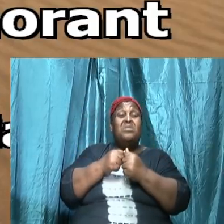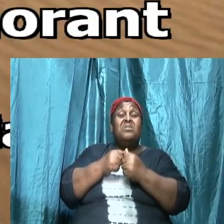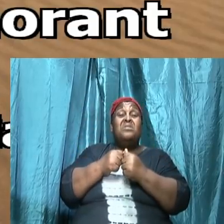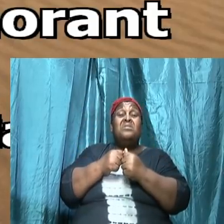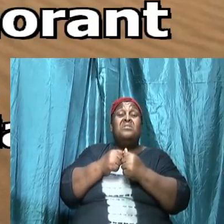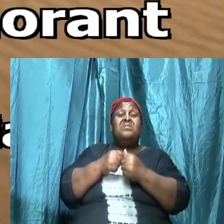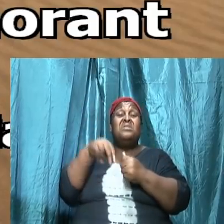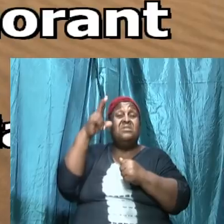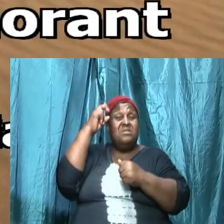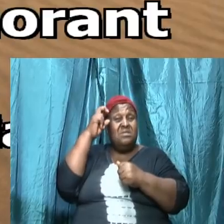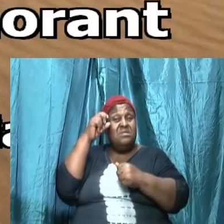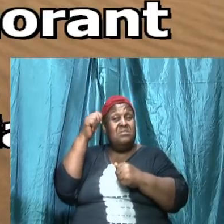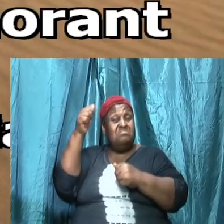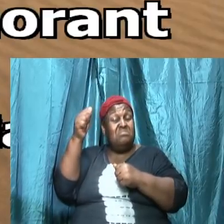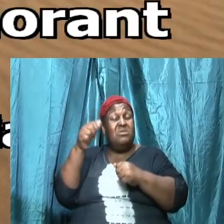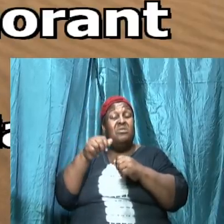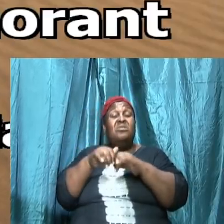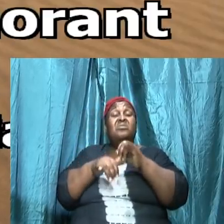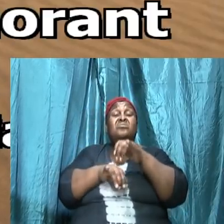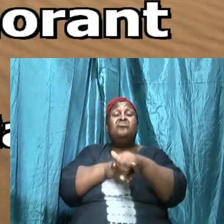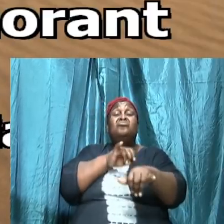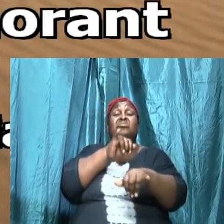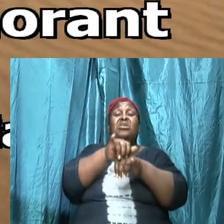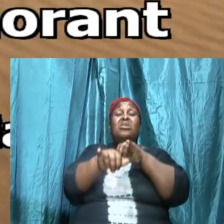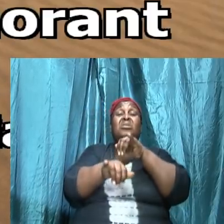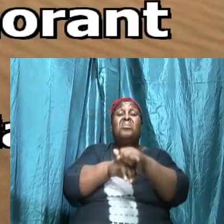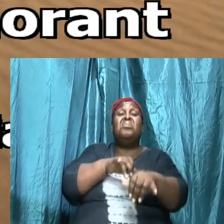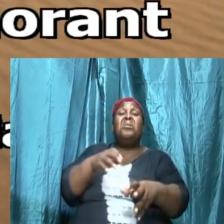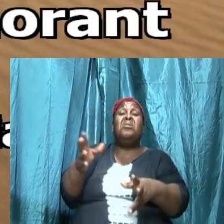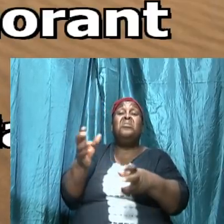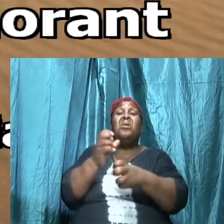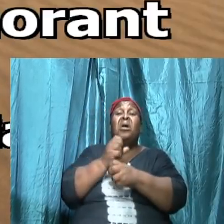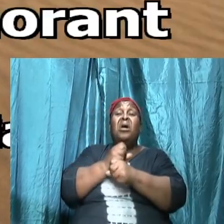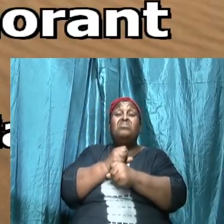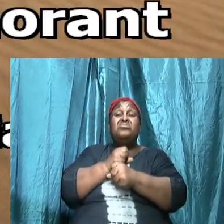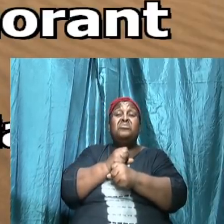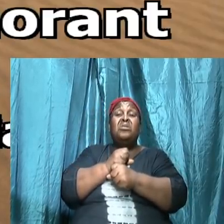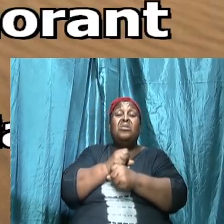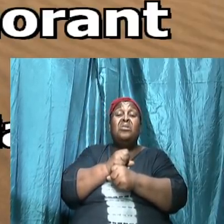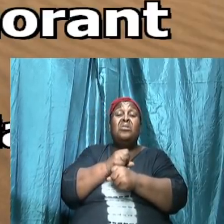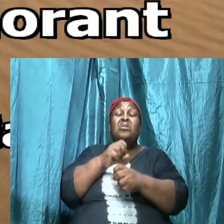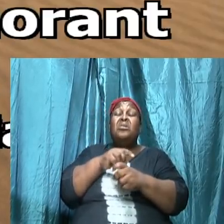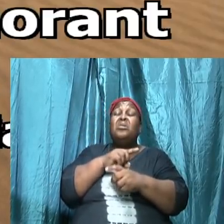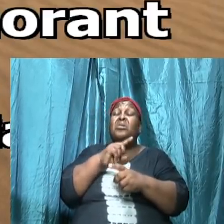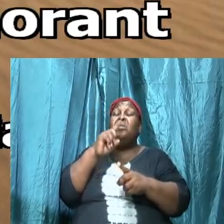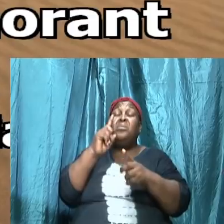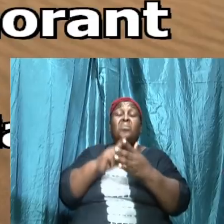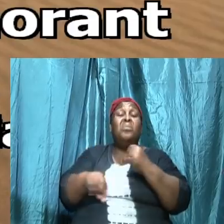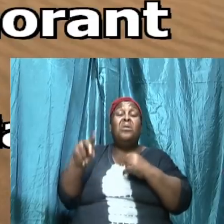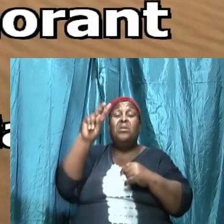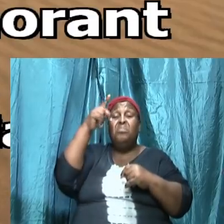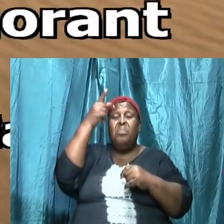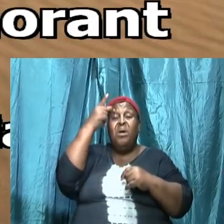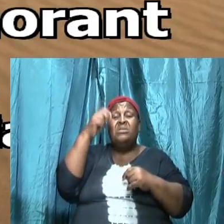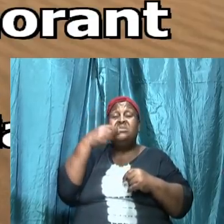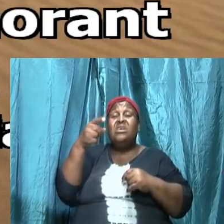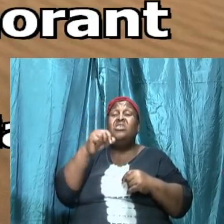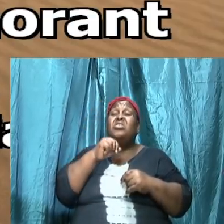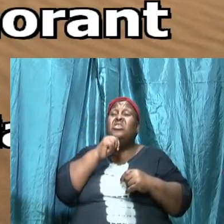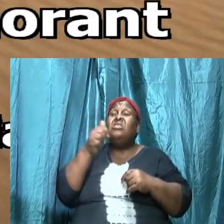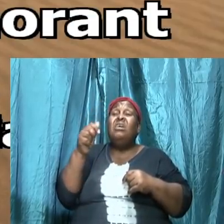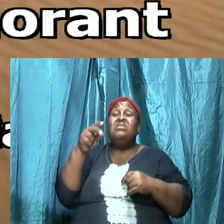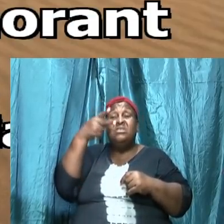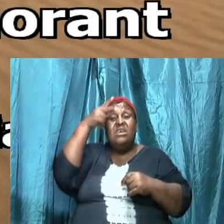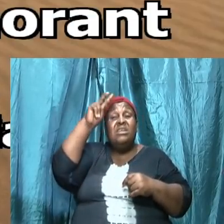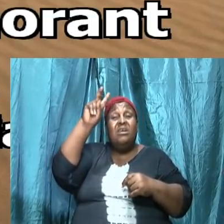and capture us whereas Paul was saying we should not be ignorant of his devices because we don't